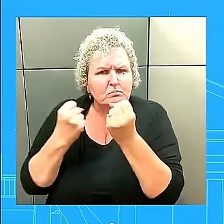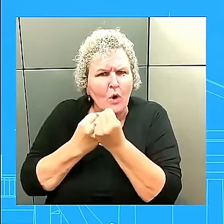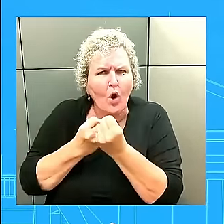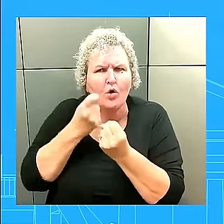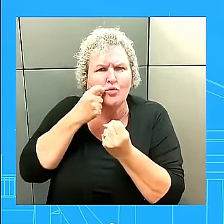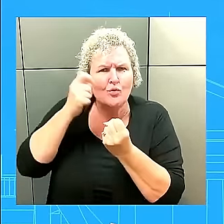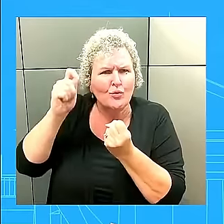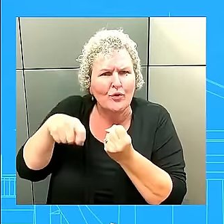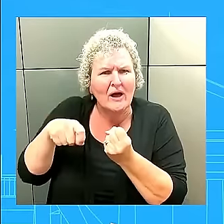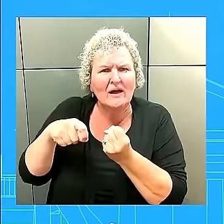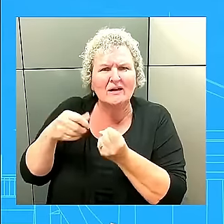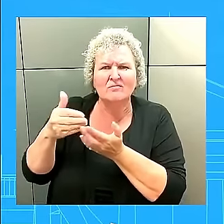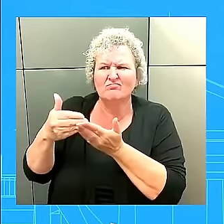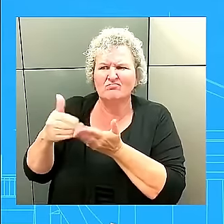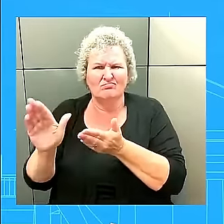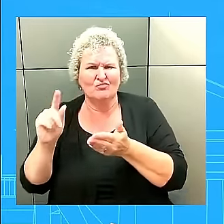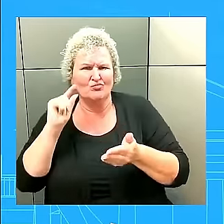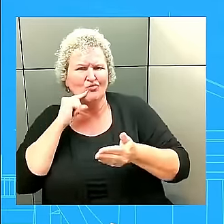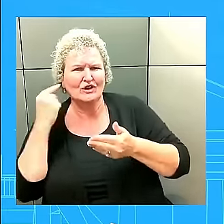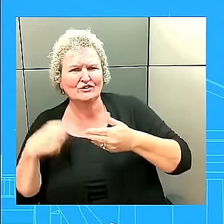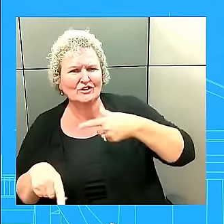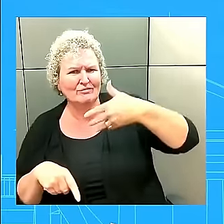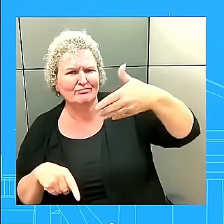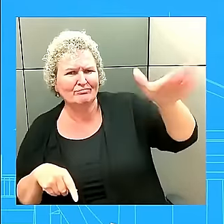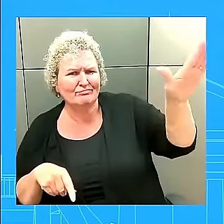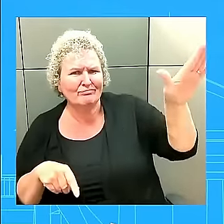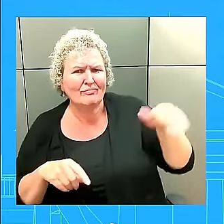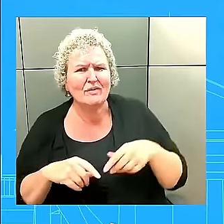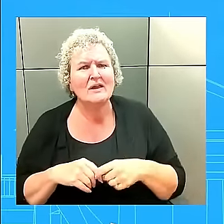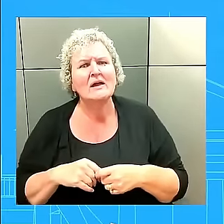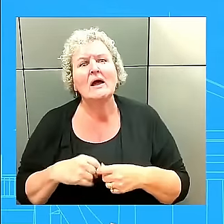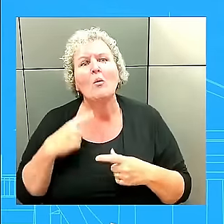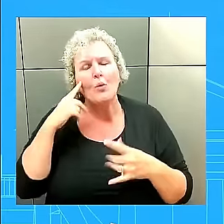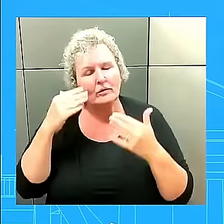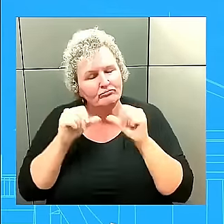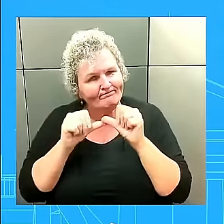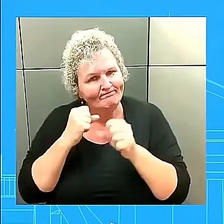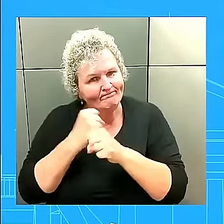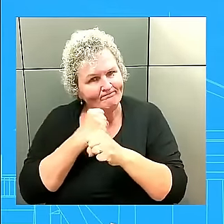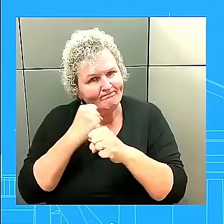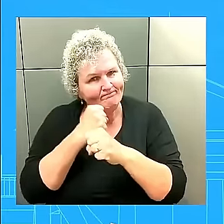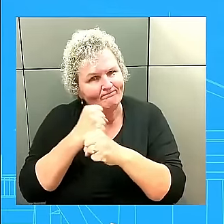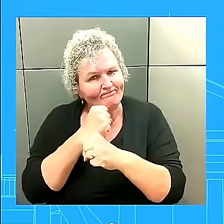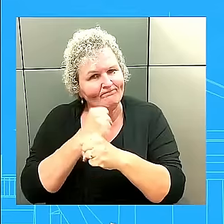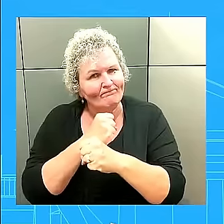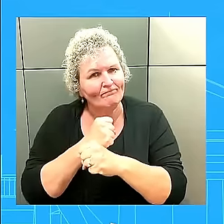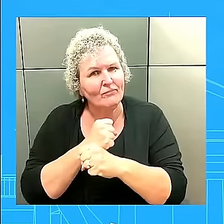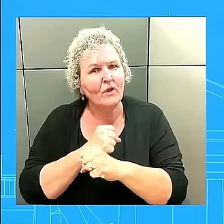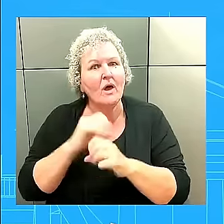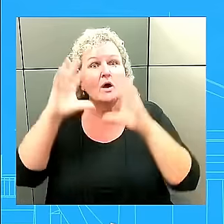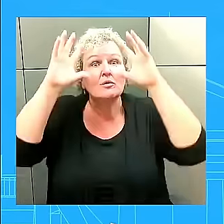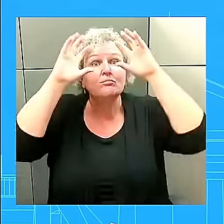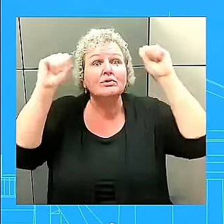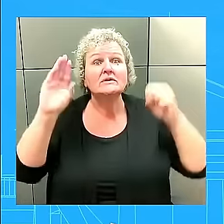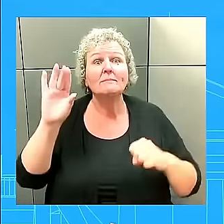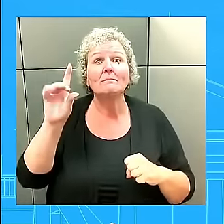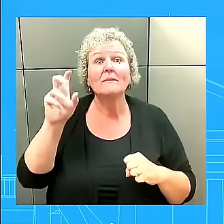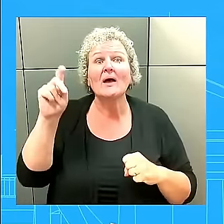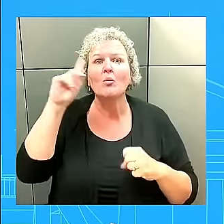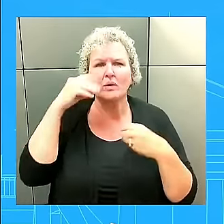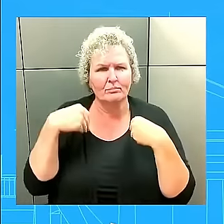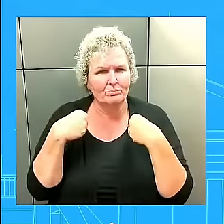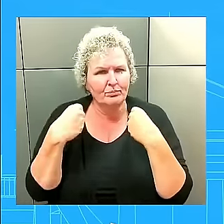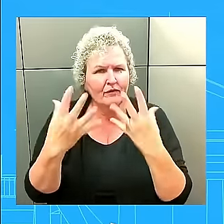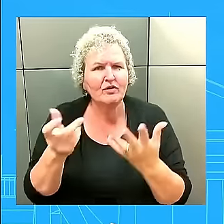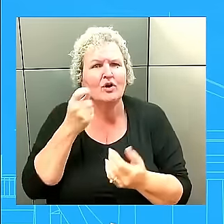The Ukrainian military continues to fight bravely and effectively, and President Biden is determined to provide Ukraine with the support that it needs to prevail. To that end,